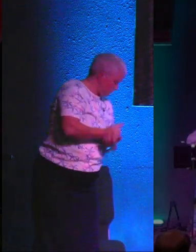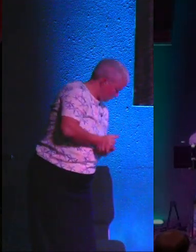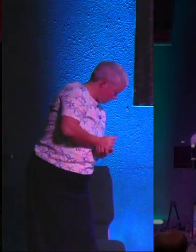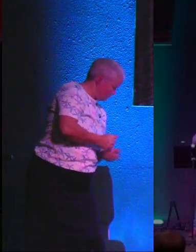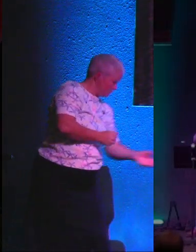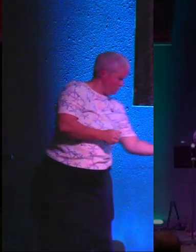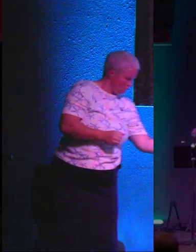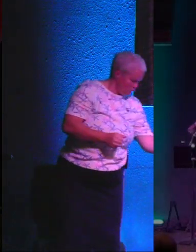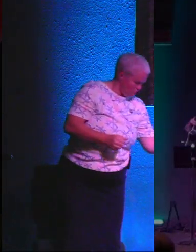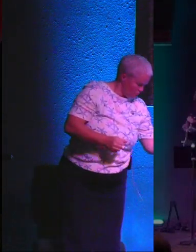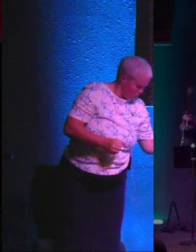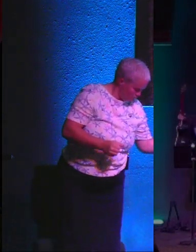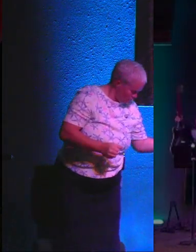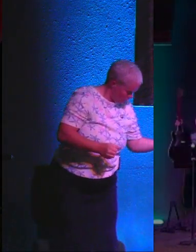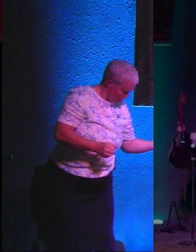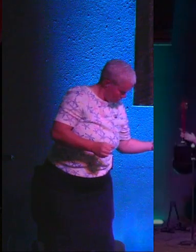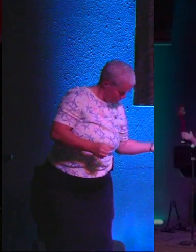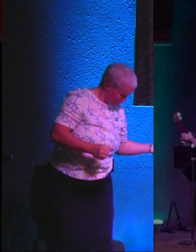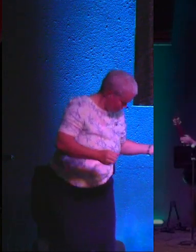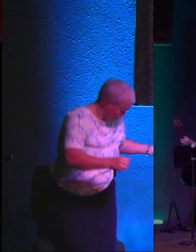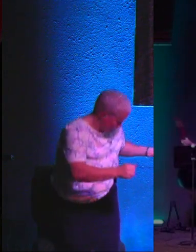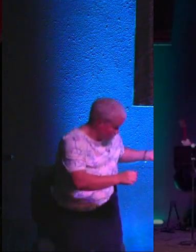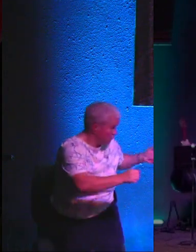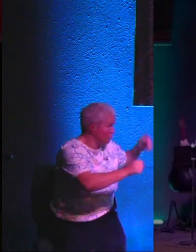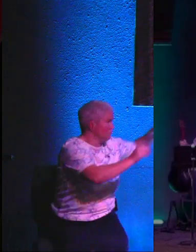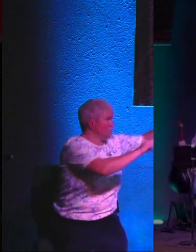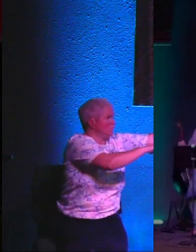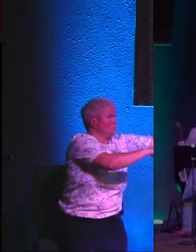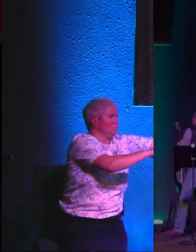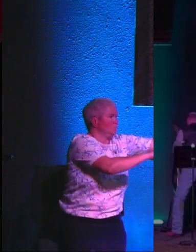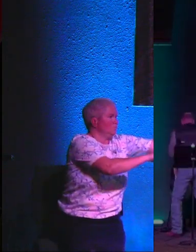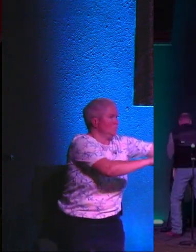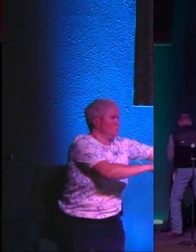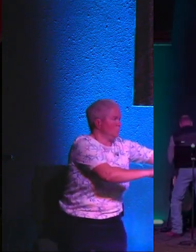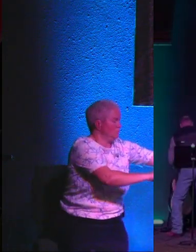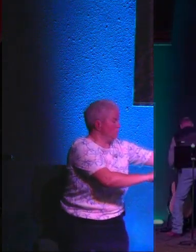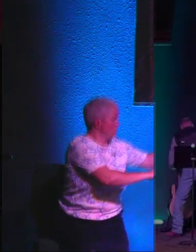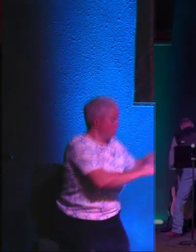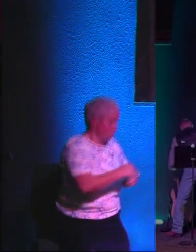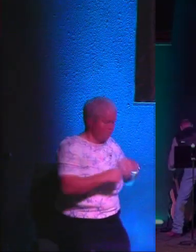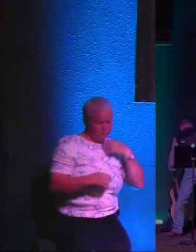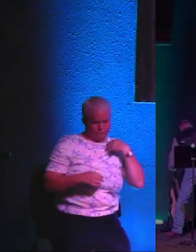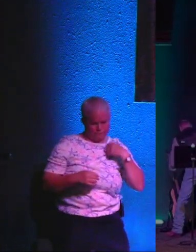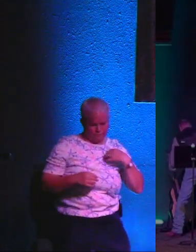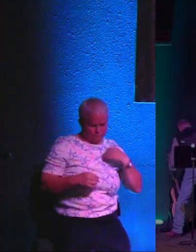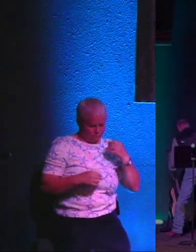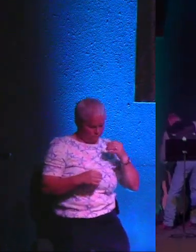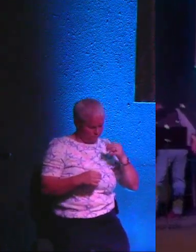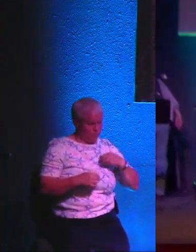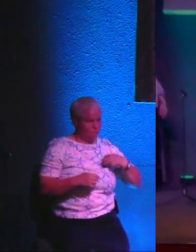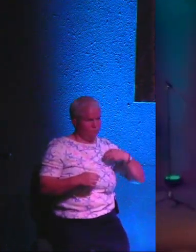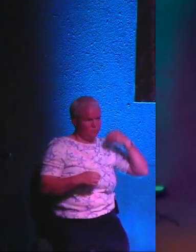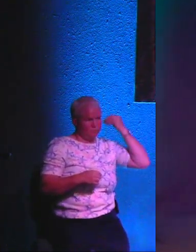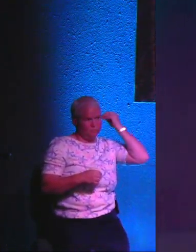You guys can grab a seat. How is everybody doing this morning?